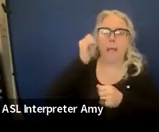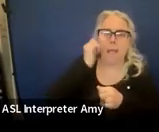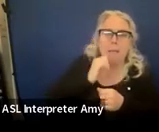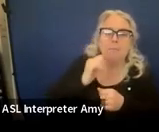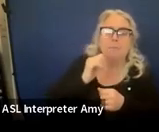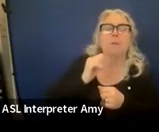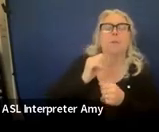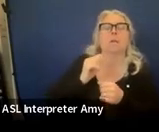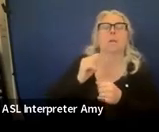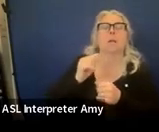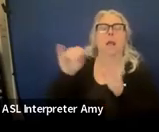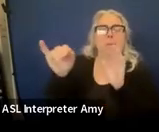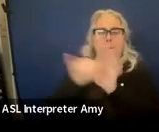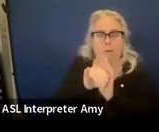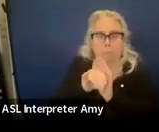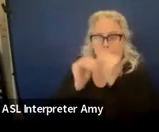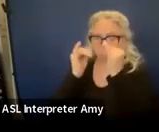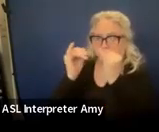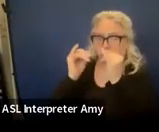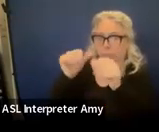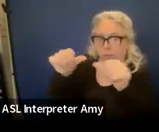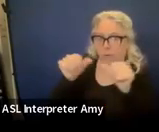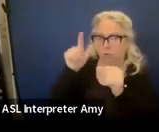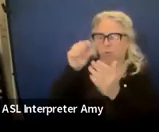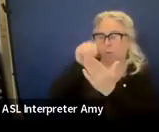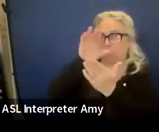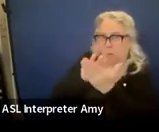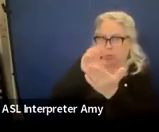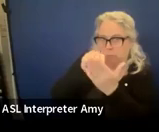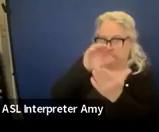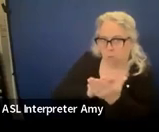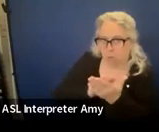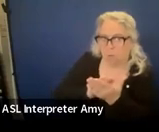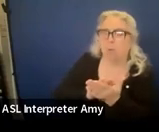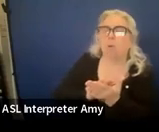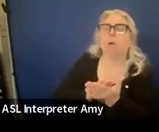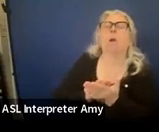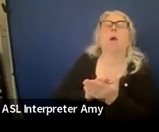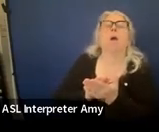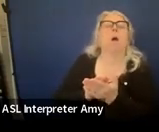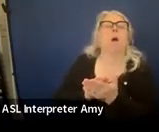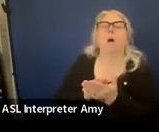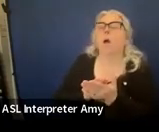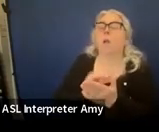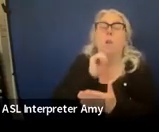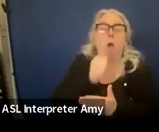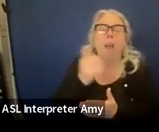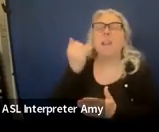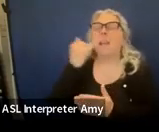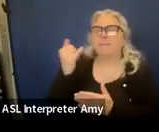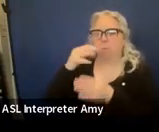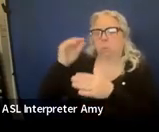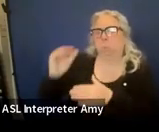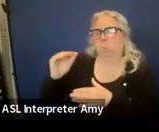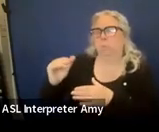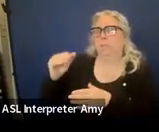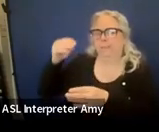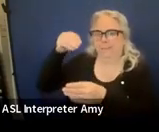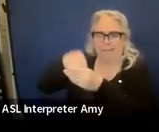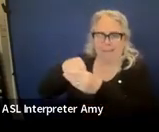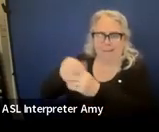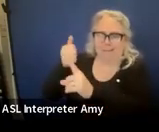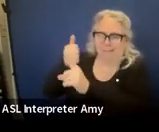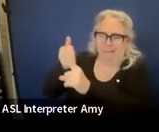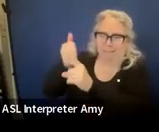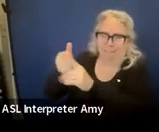area should be listed unless the child is in a self-contained program. So they have a couple of examples here. And this is right